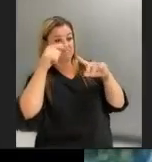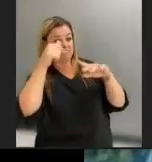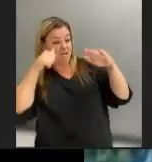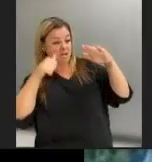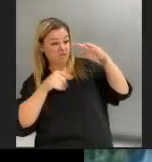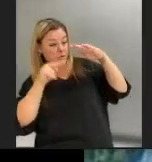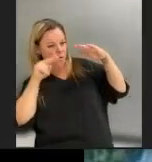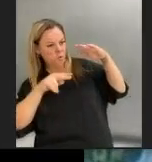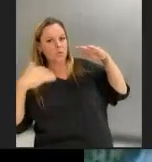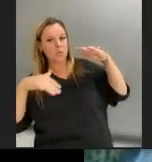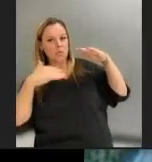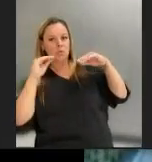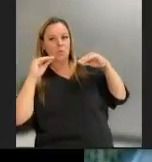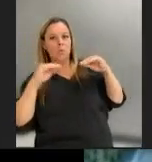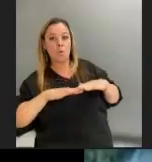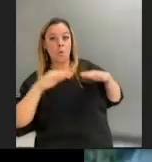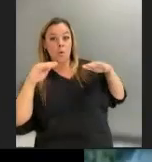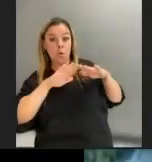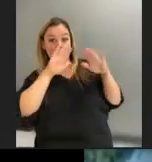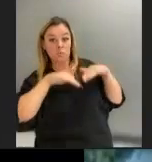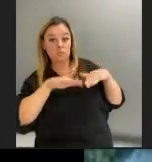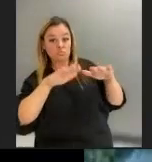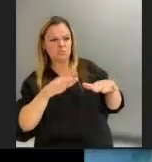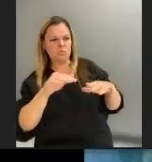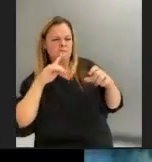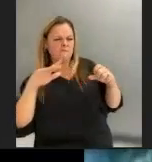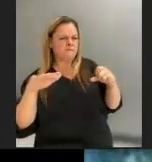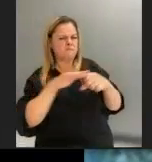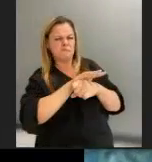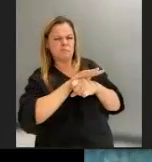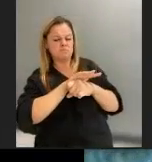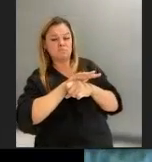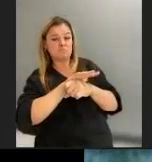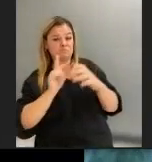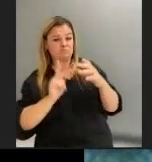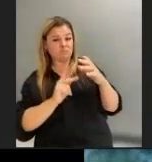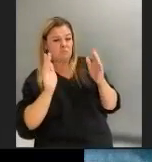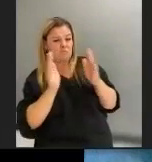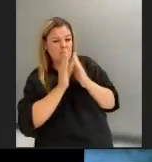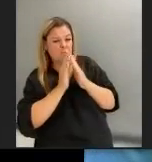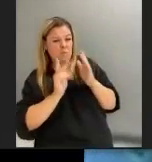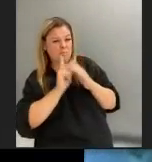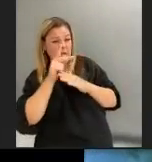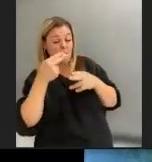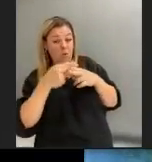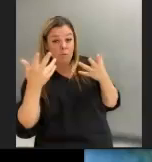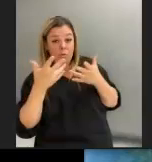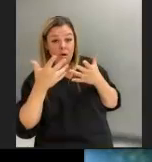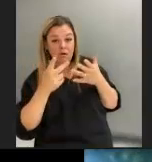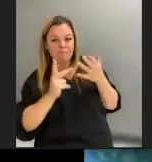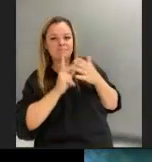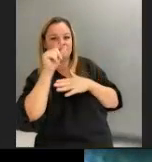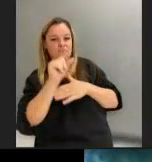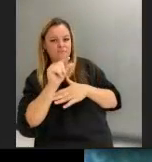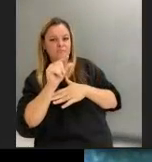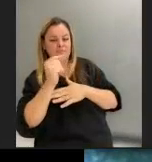ocean is actually brimming with microscopic plants called phytoplankton. If you were